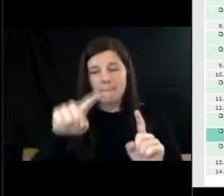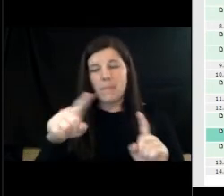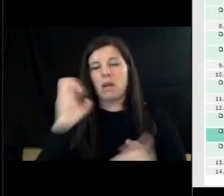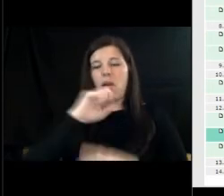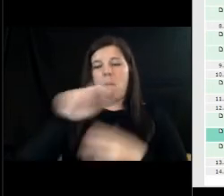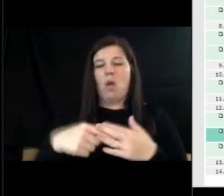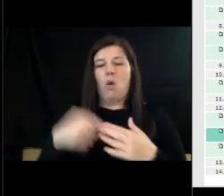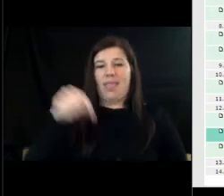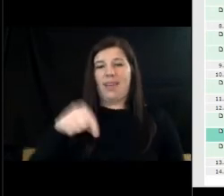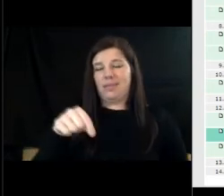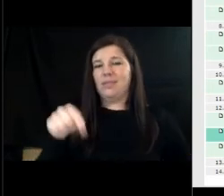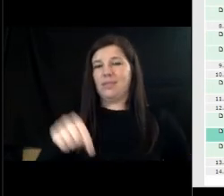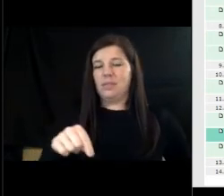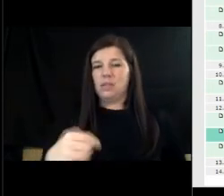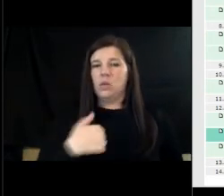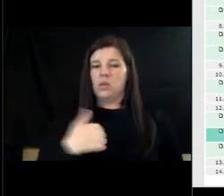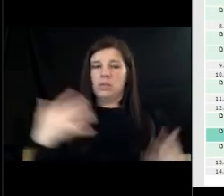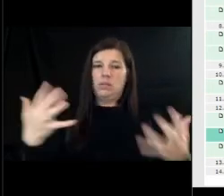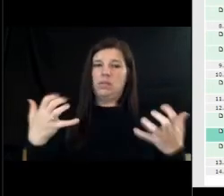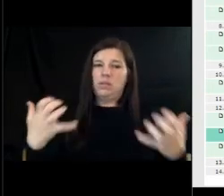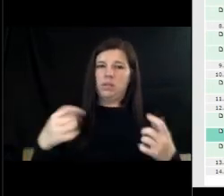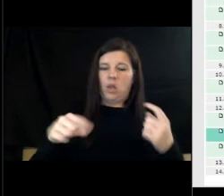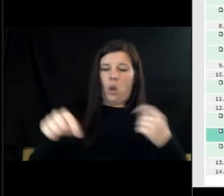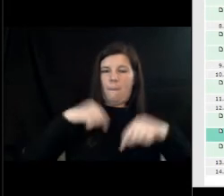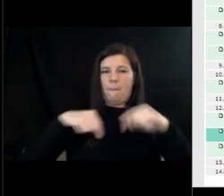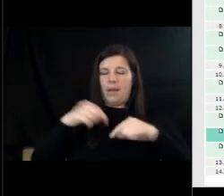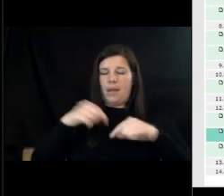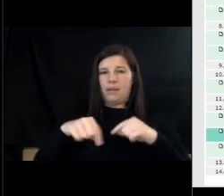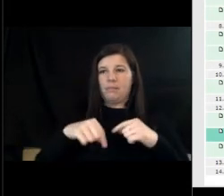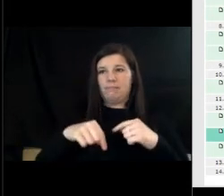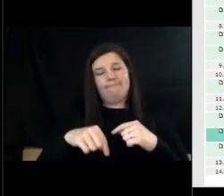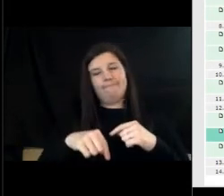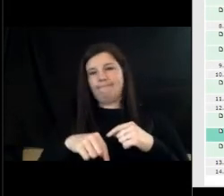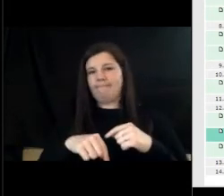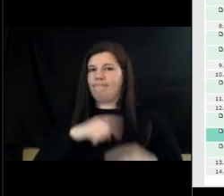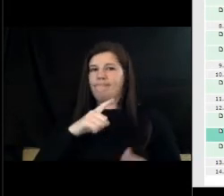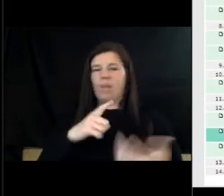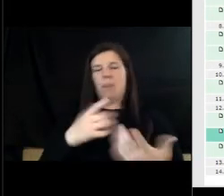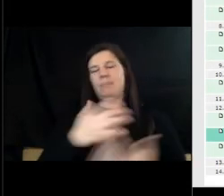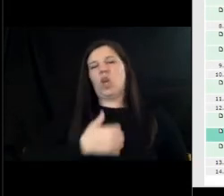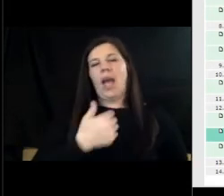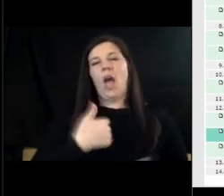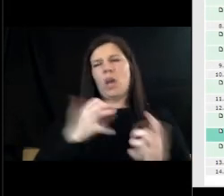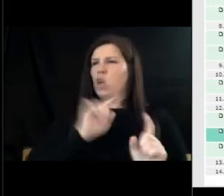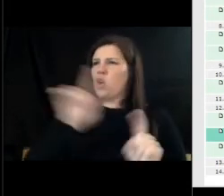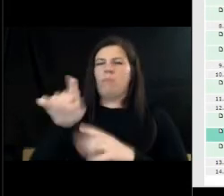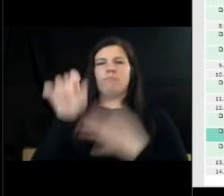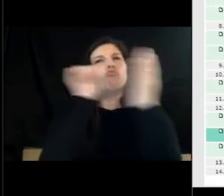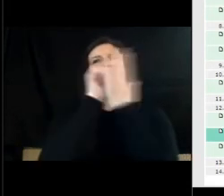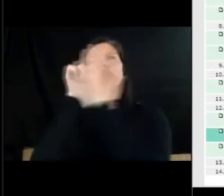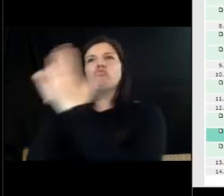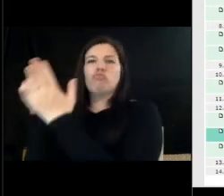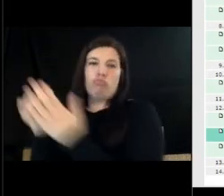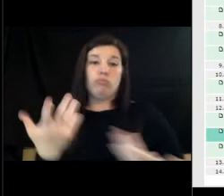so i i would like to get back to the payment knock on some more doors okay excellent uh we do have our utilities director here